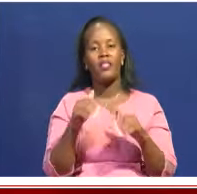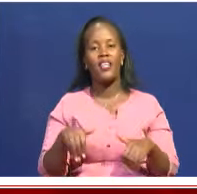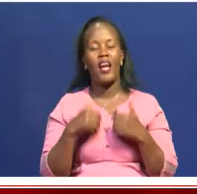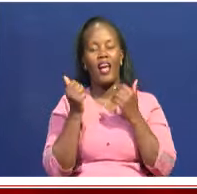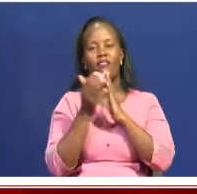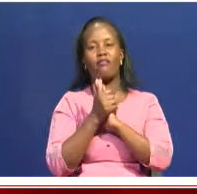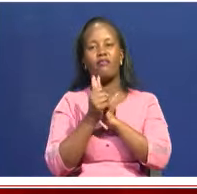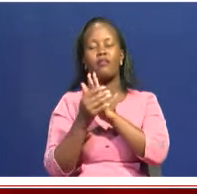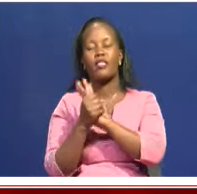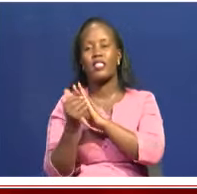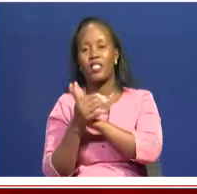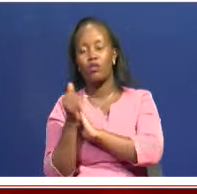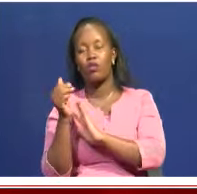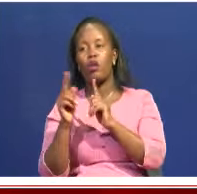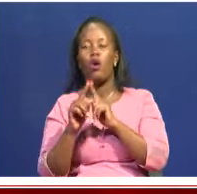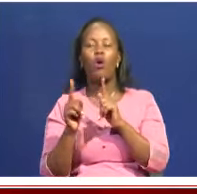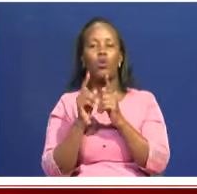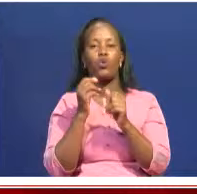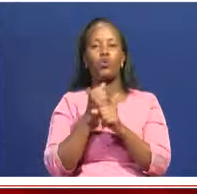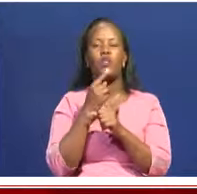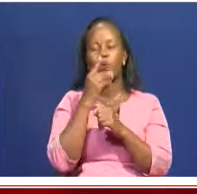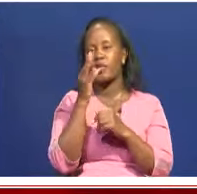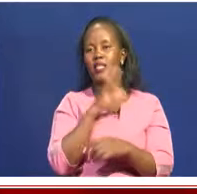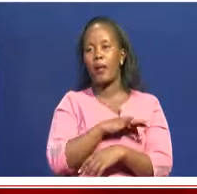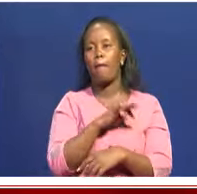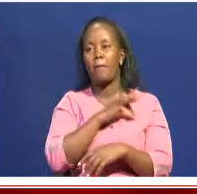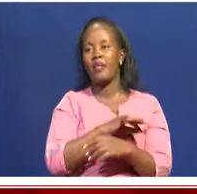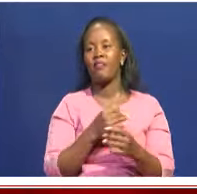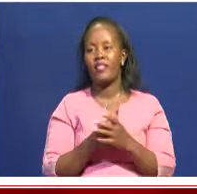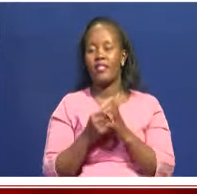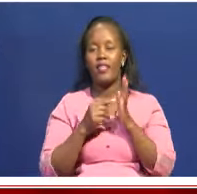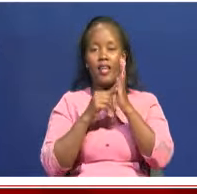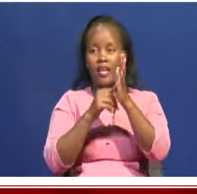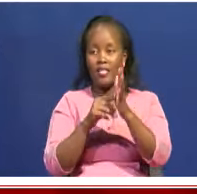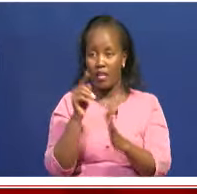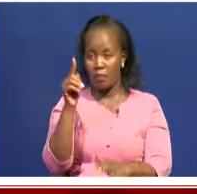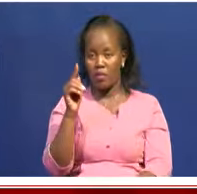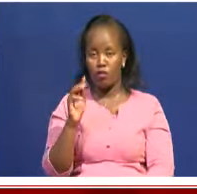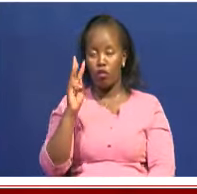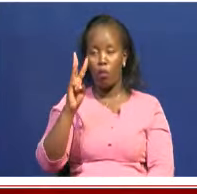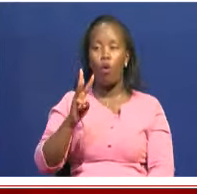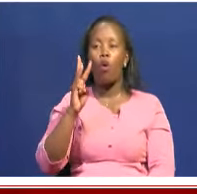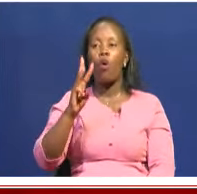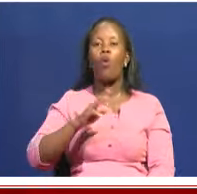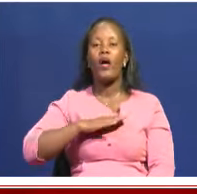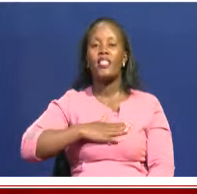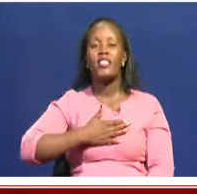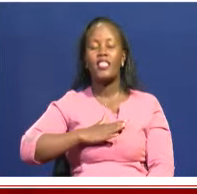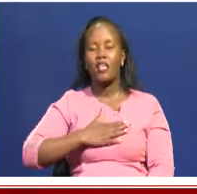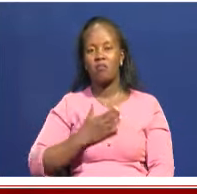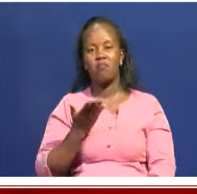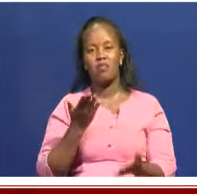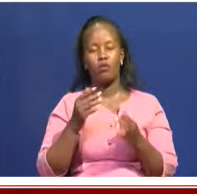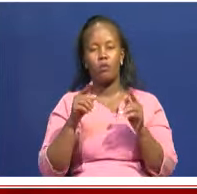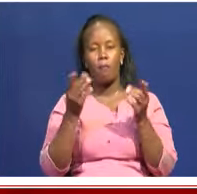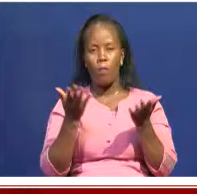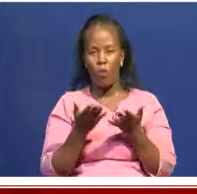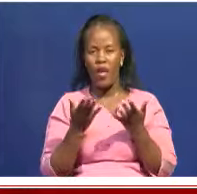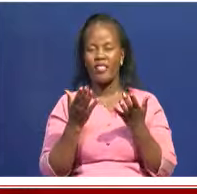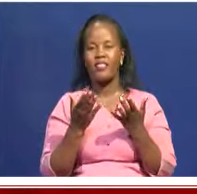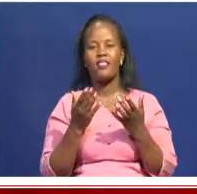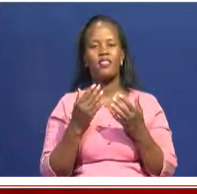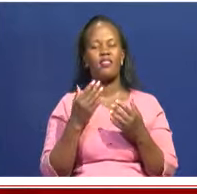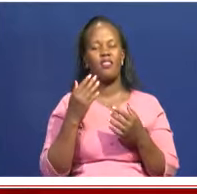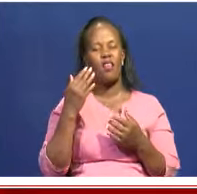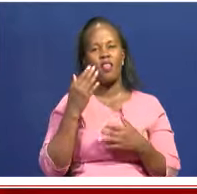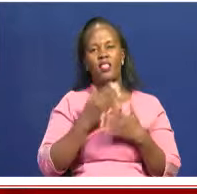livelihoods and put money in their pockets. Myself, instance, I come from Mojia County, a county that is known for women who are not educated and